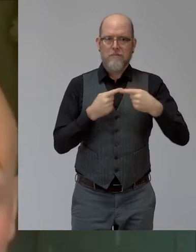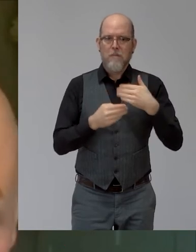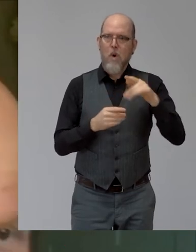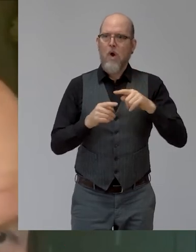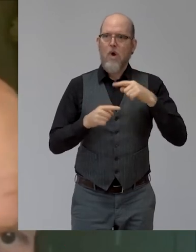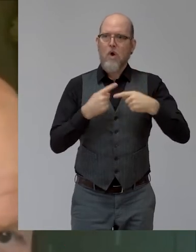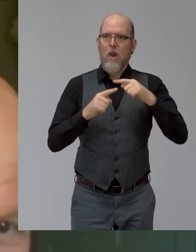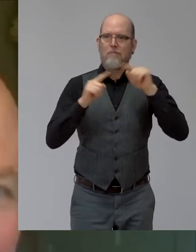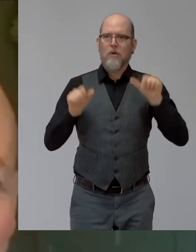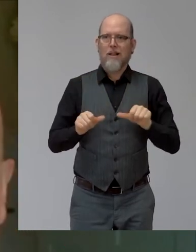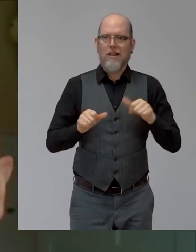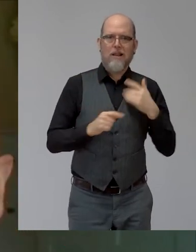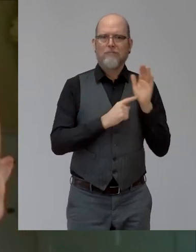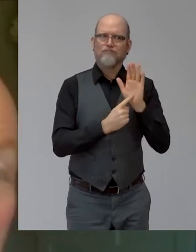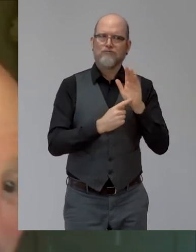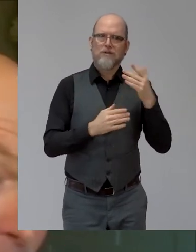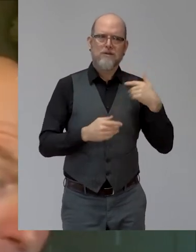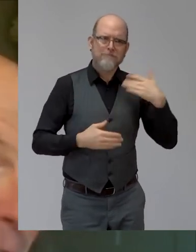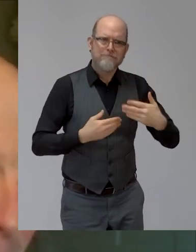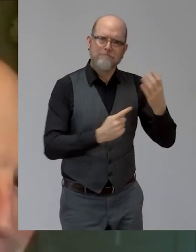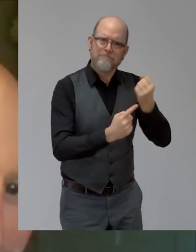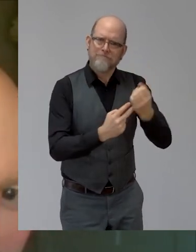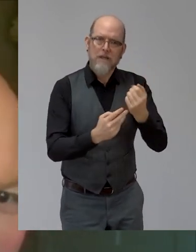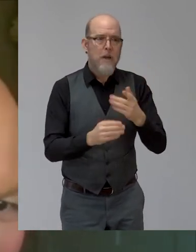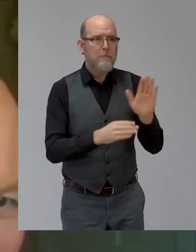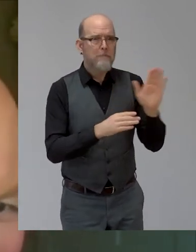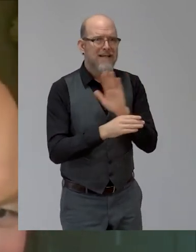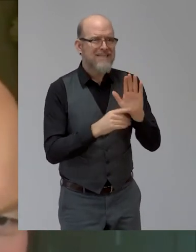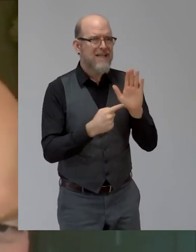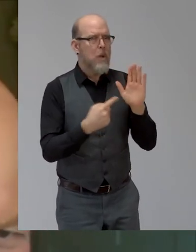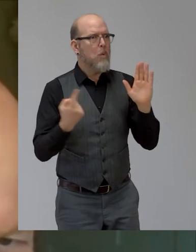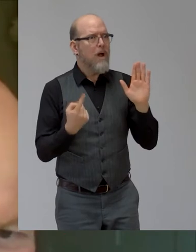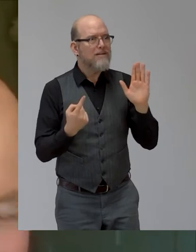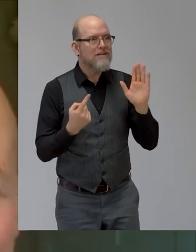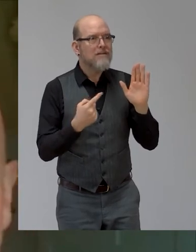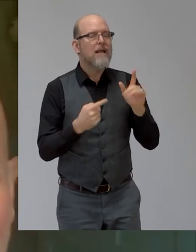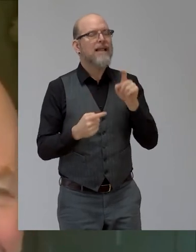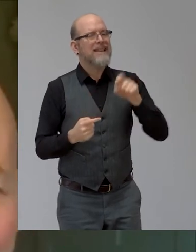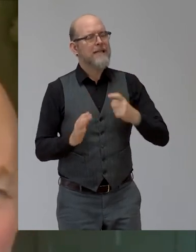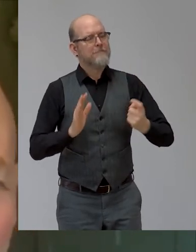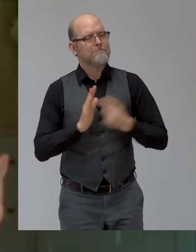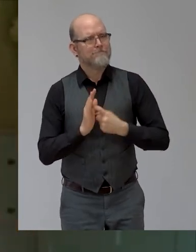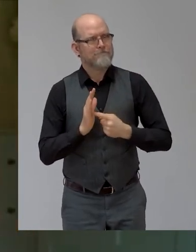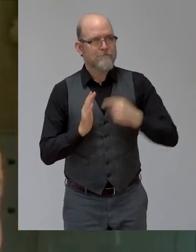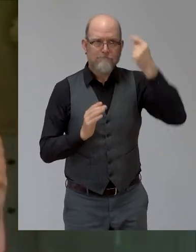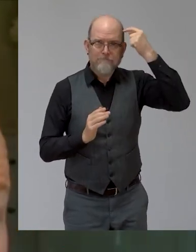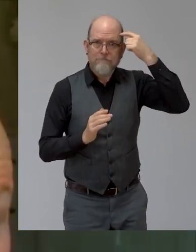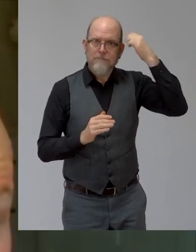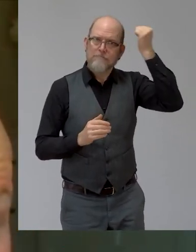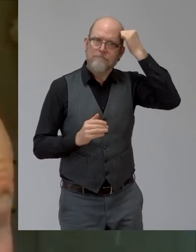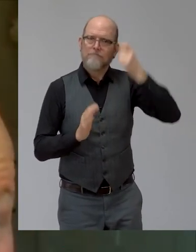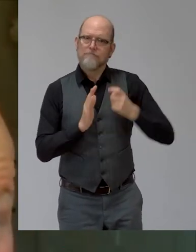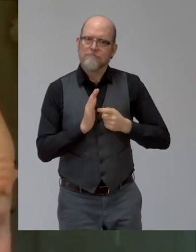businesses about going through challenges, isn't it? And we're, you know, most businesses are going through challenges at the moment related to COVID and so on.